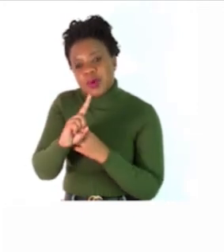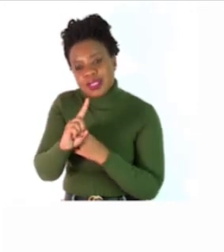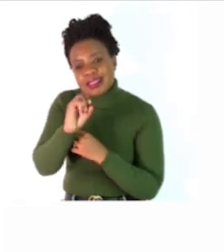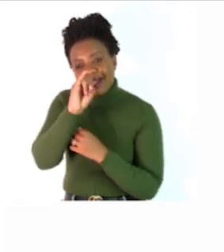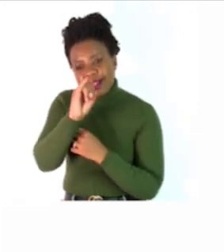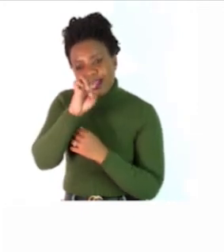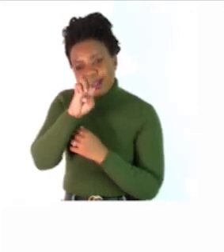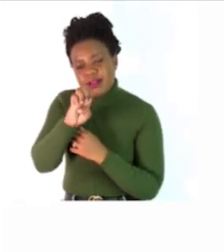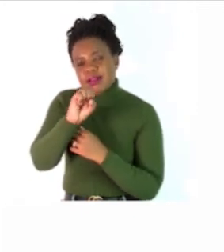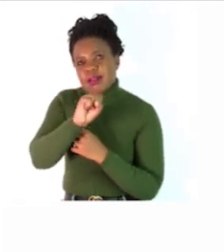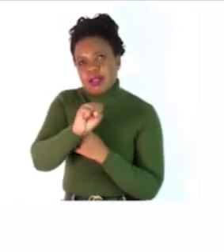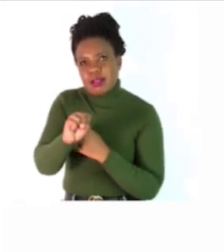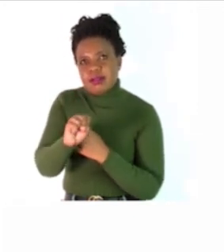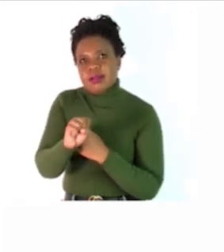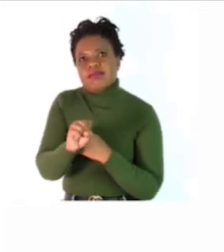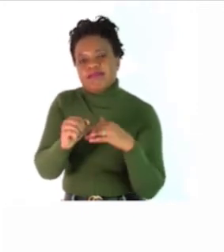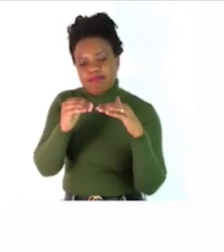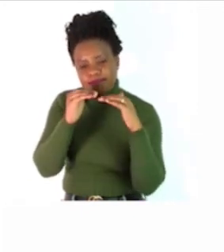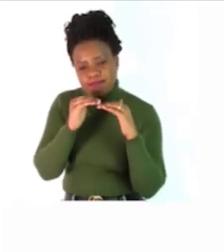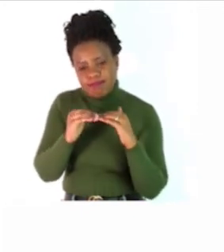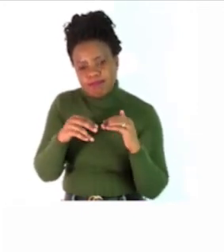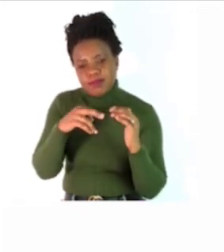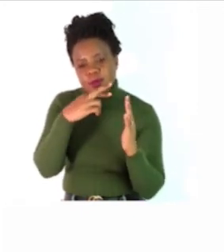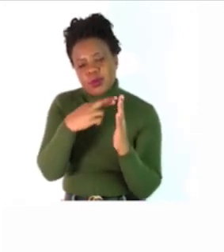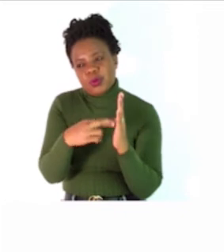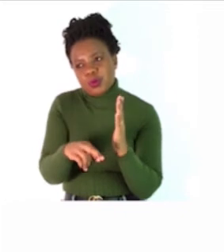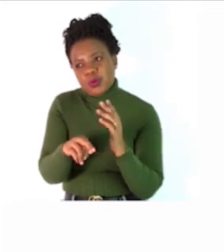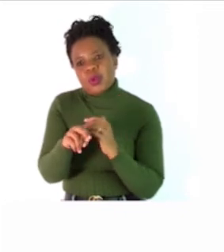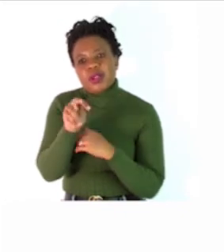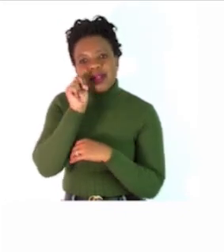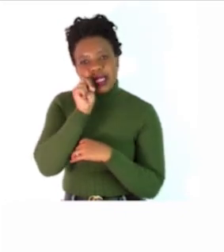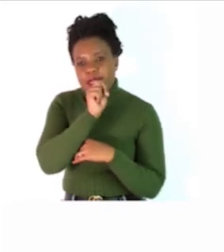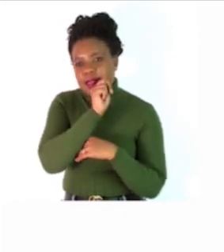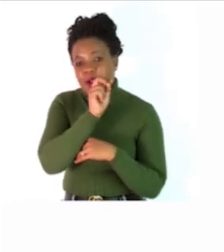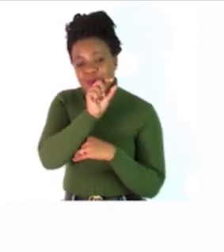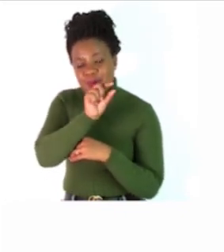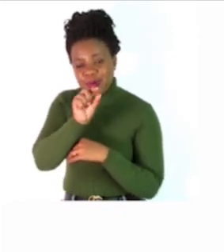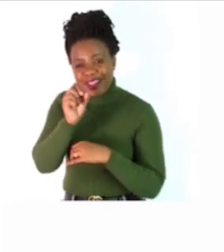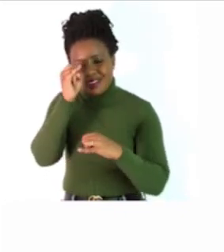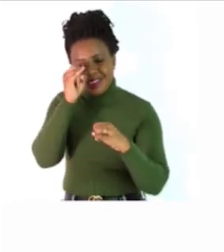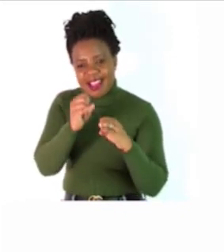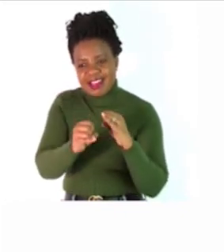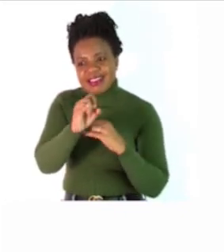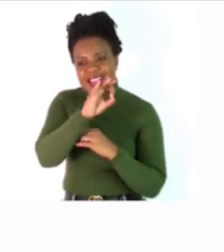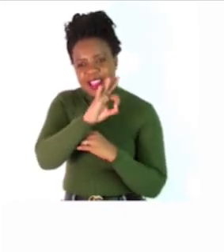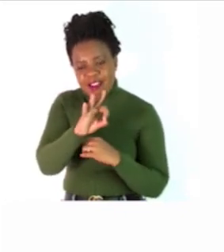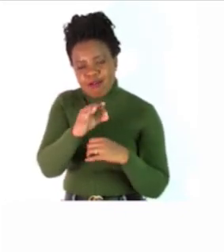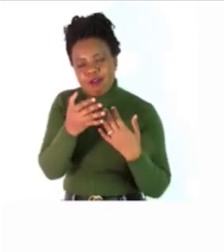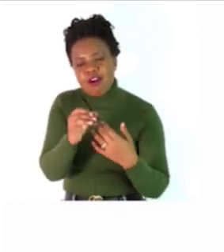or fe take away the f or fe and replace or add